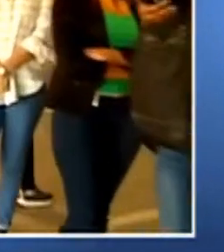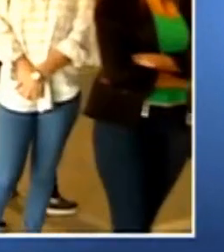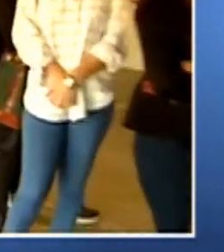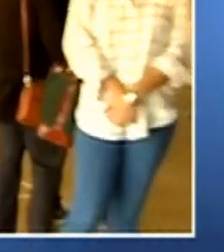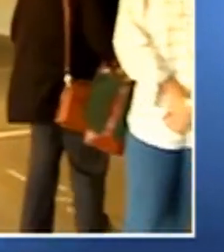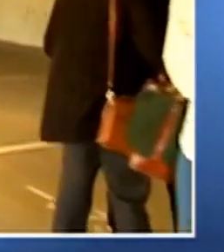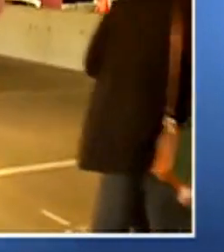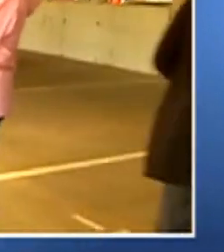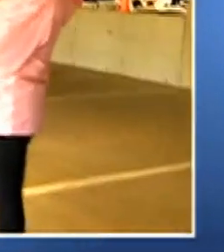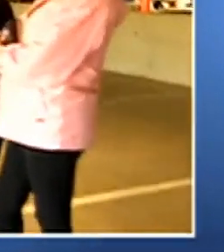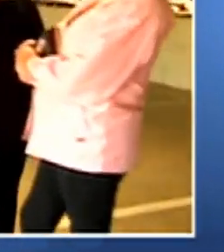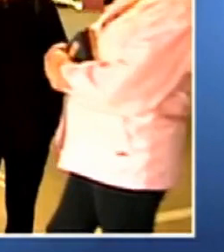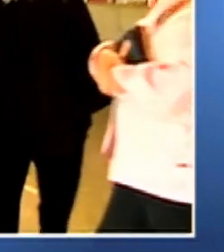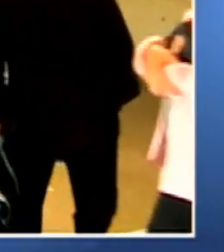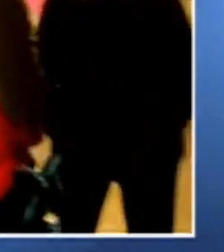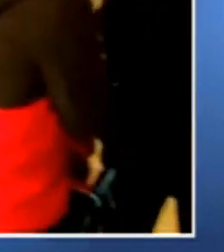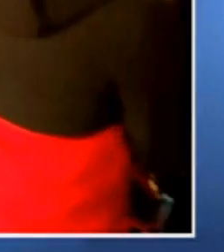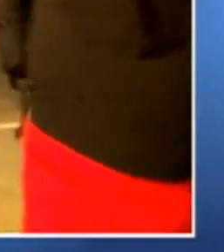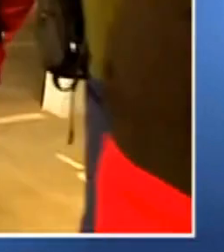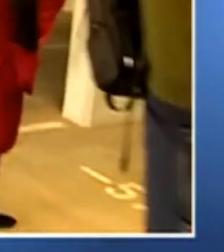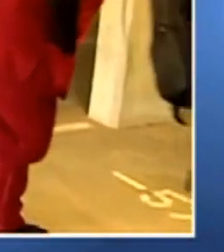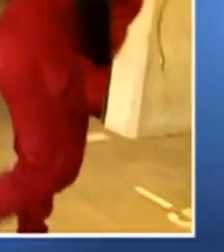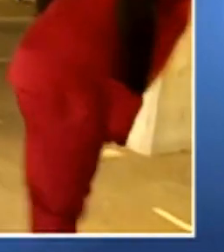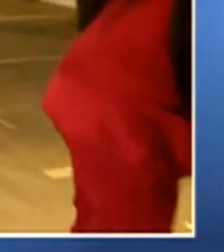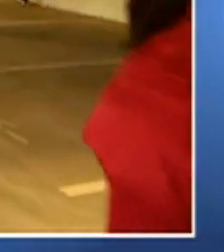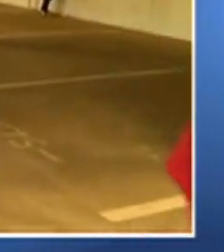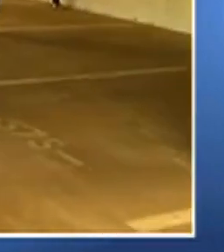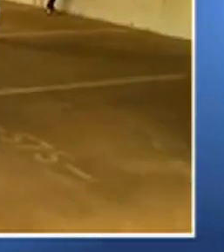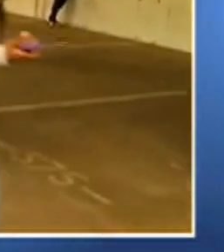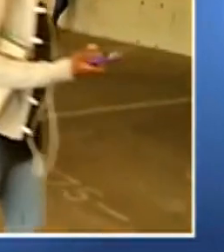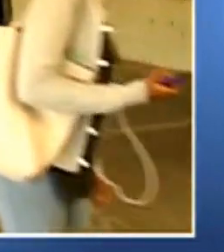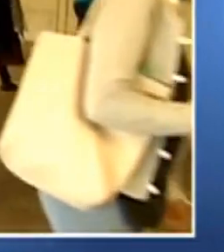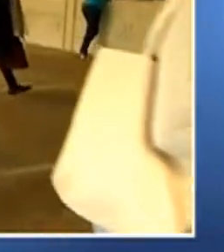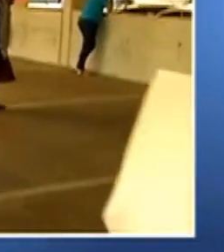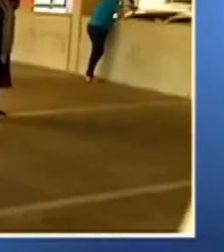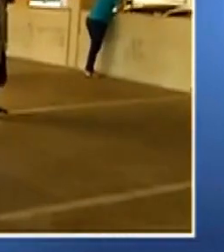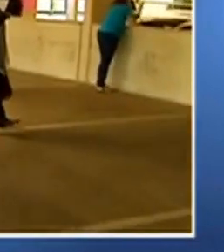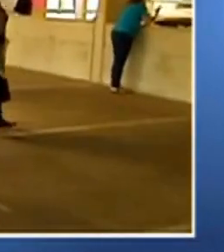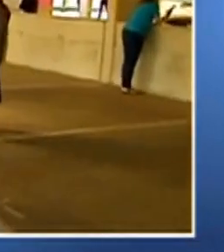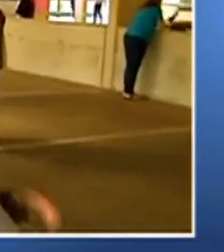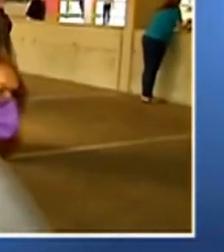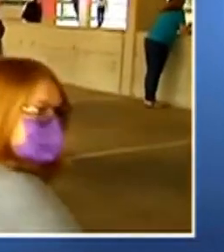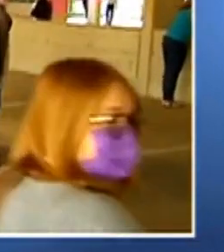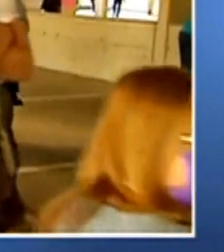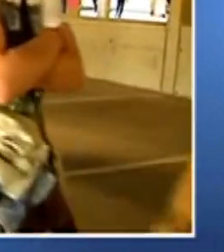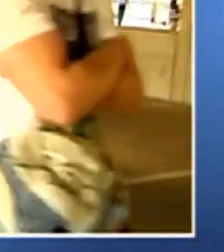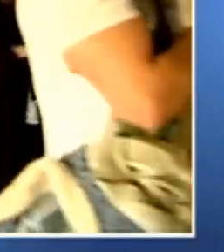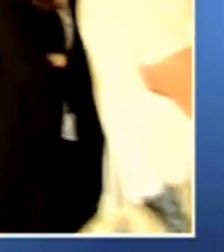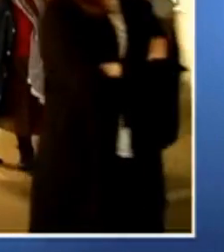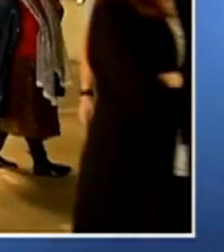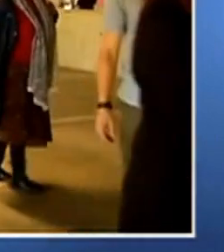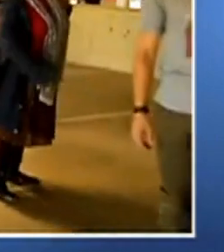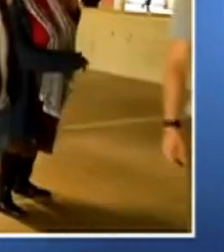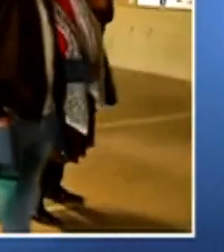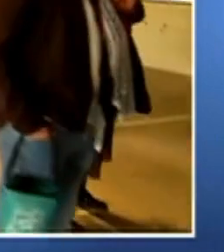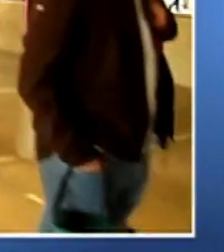that there's better immunity developing if someone gets a second dose after three months than if you do that after three weeks. Is